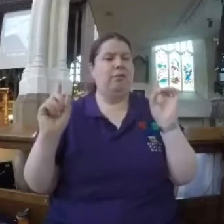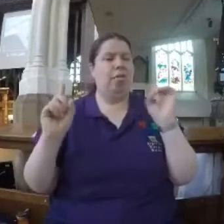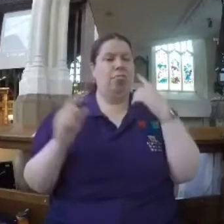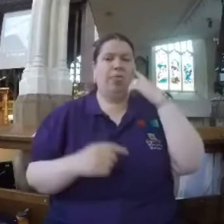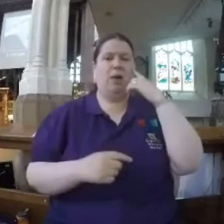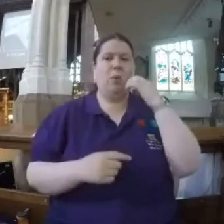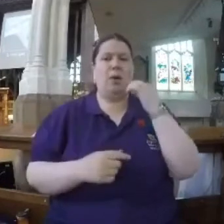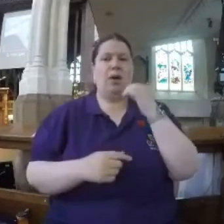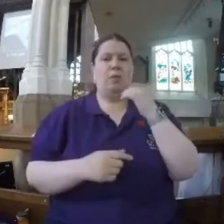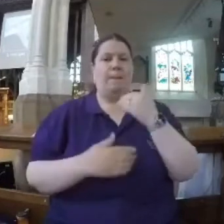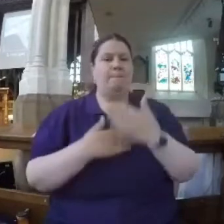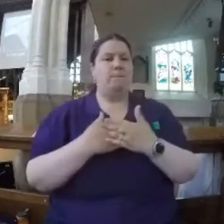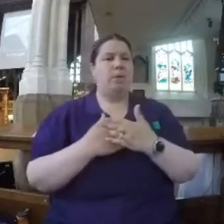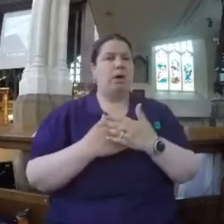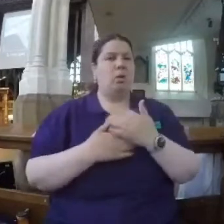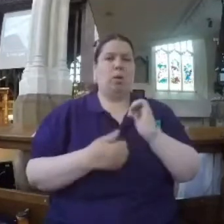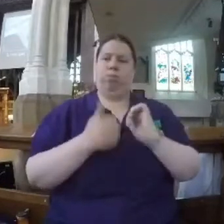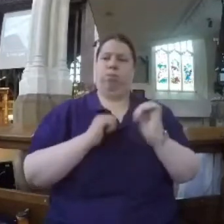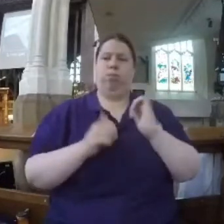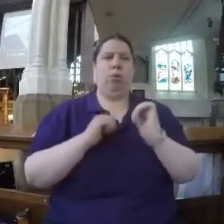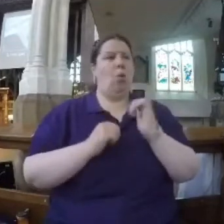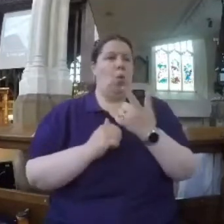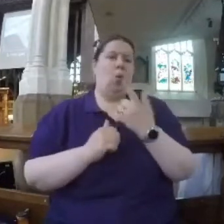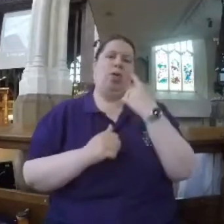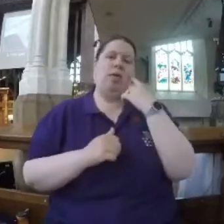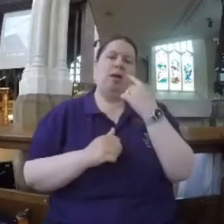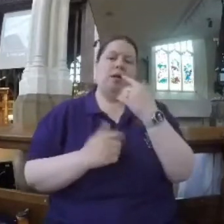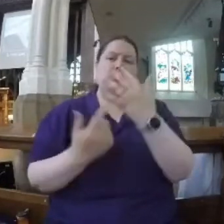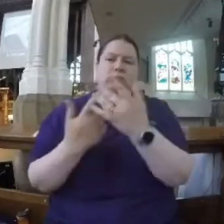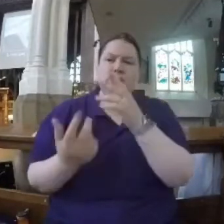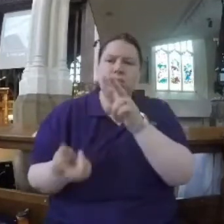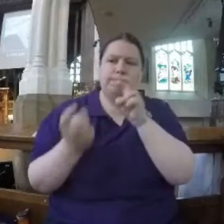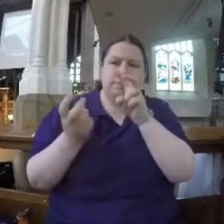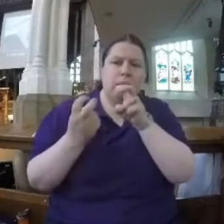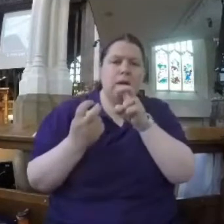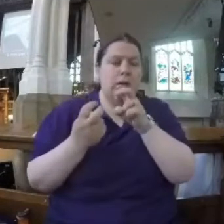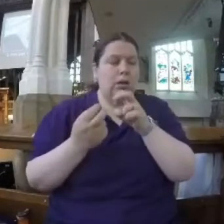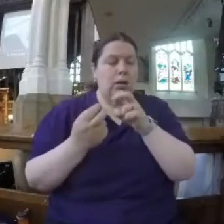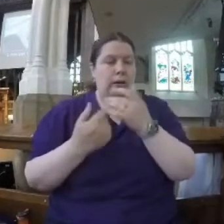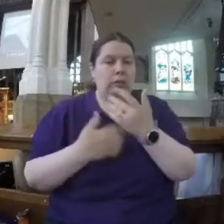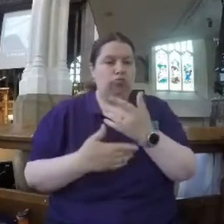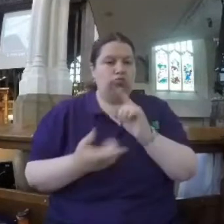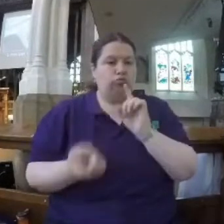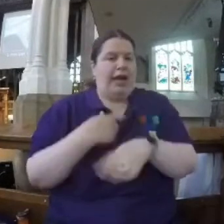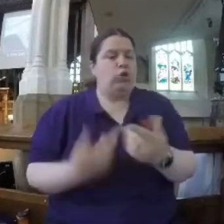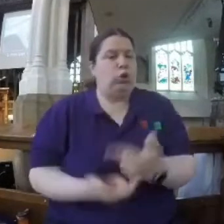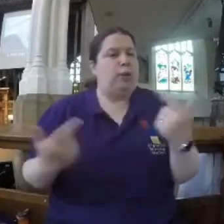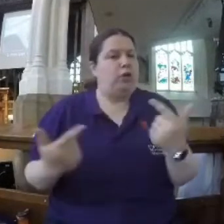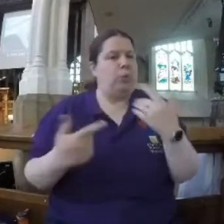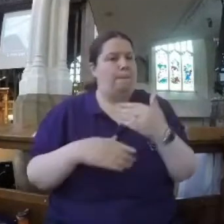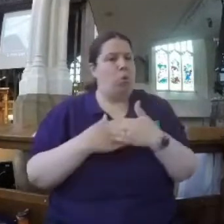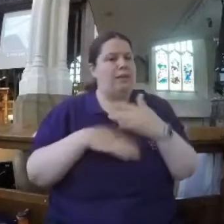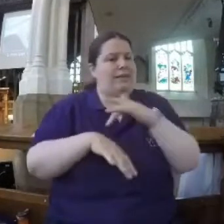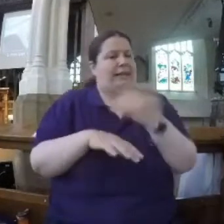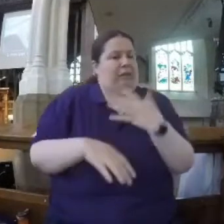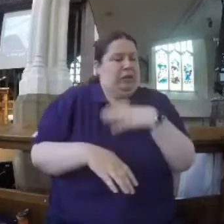to be over-sensitive to what other people say about us. Or even over-sensitive to what other people might think about us.